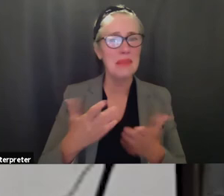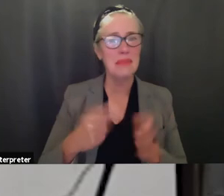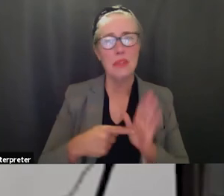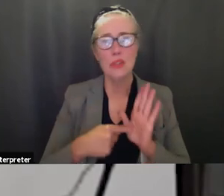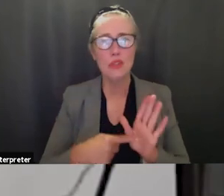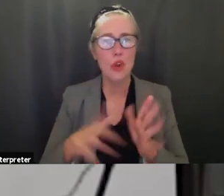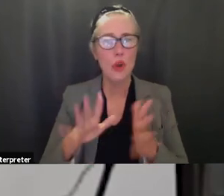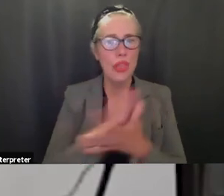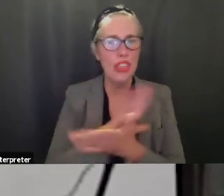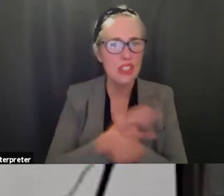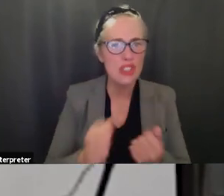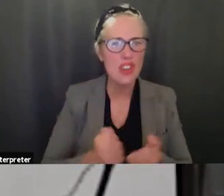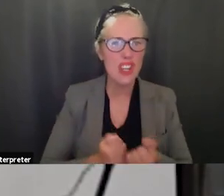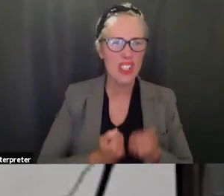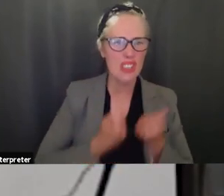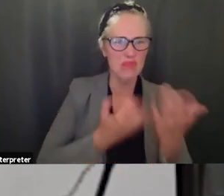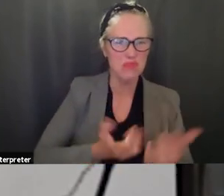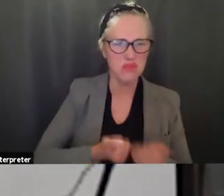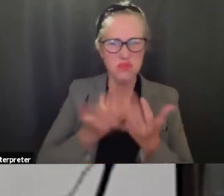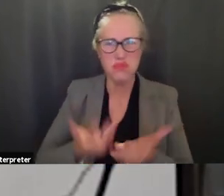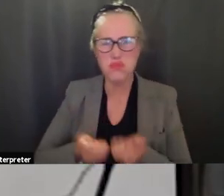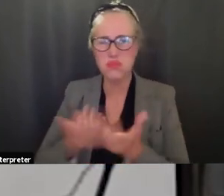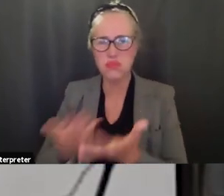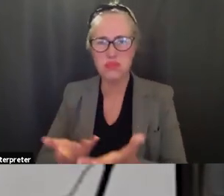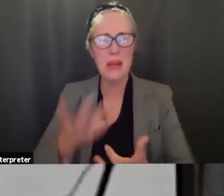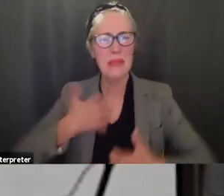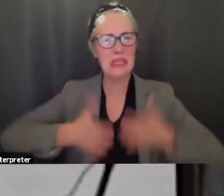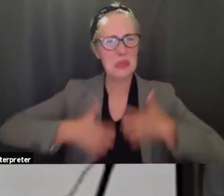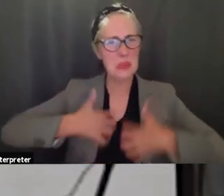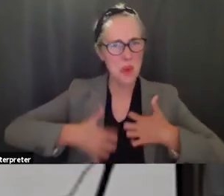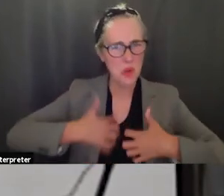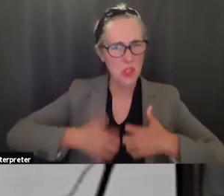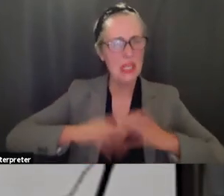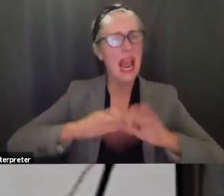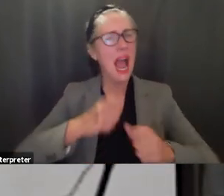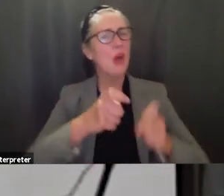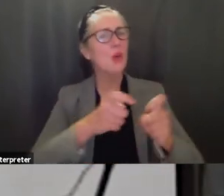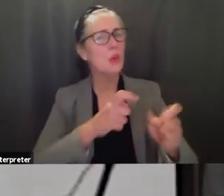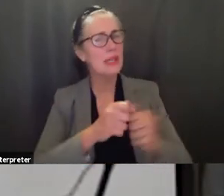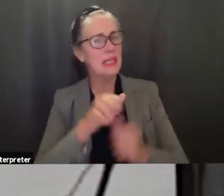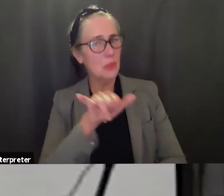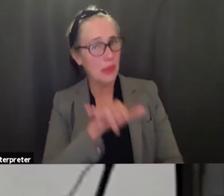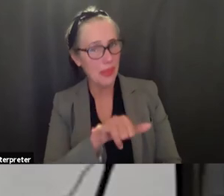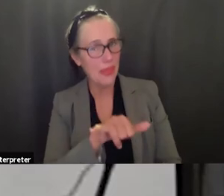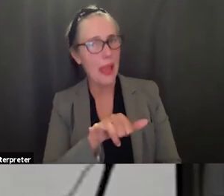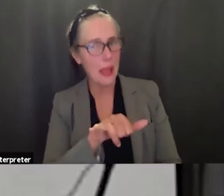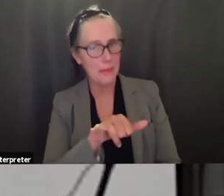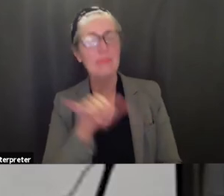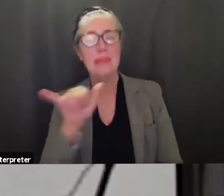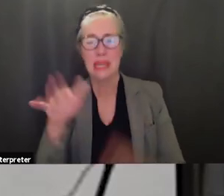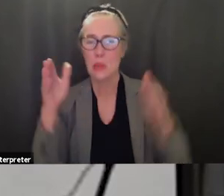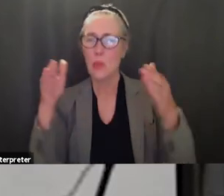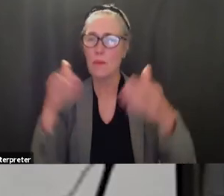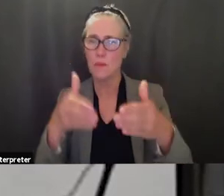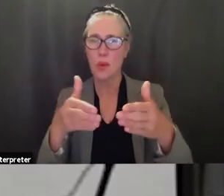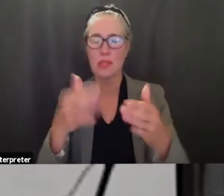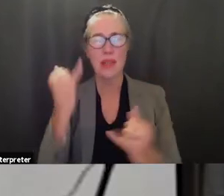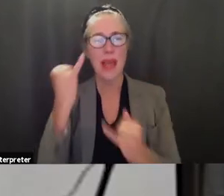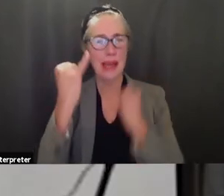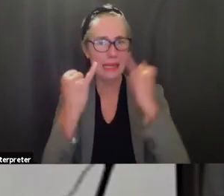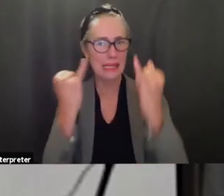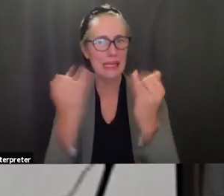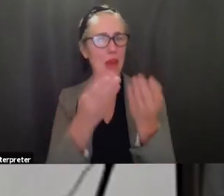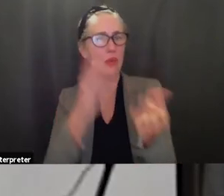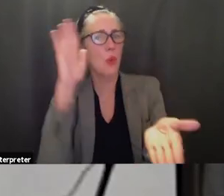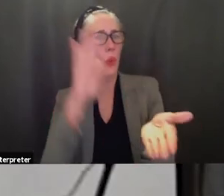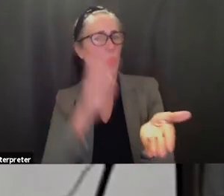um perhaps violent so how do we do those things so um he'll be focusing on that at the beginning of